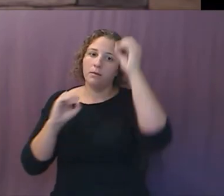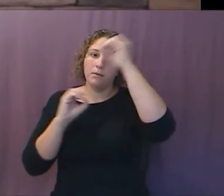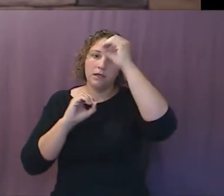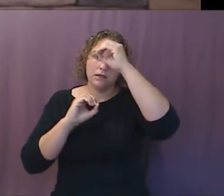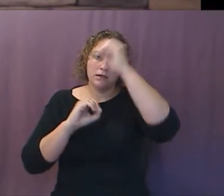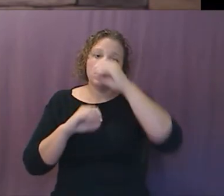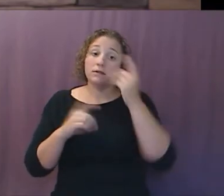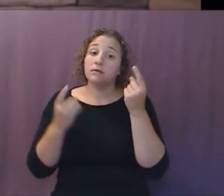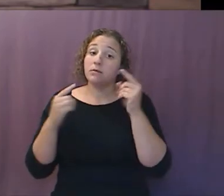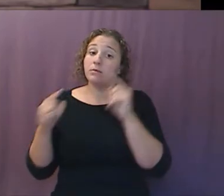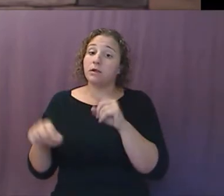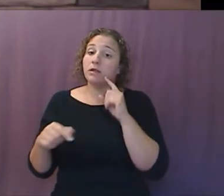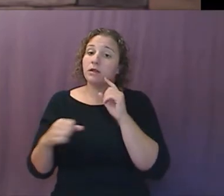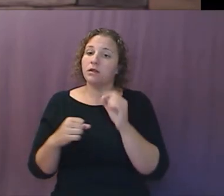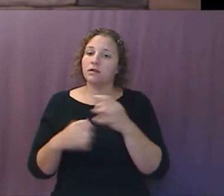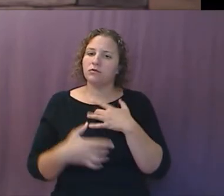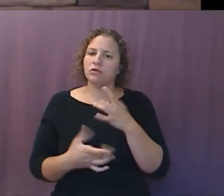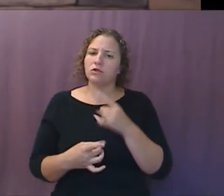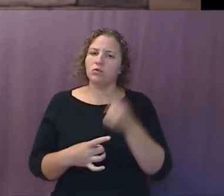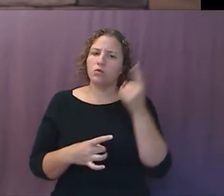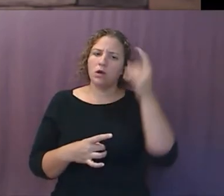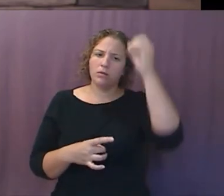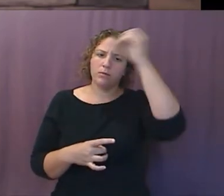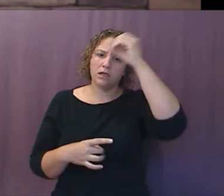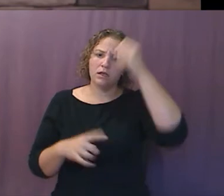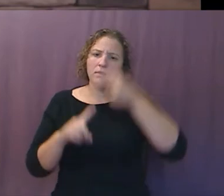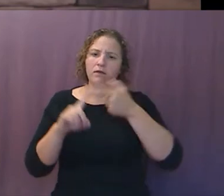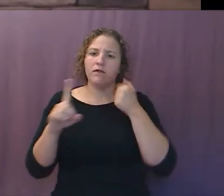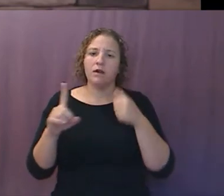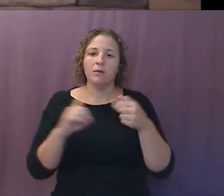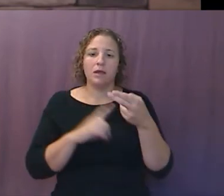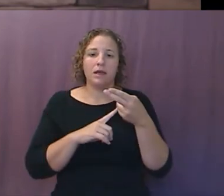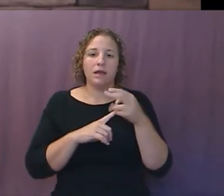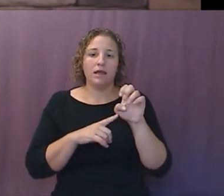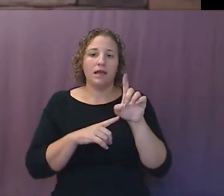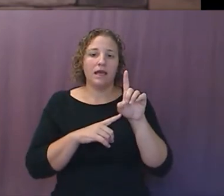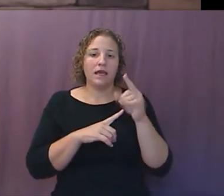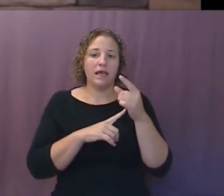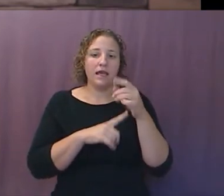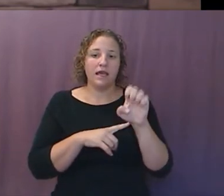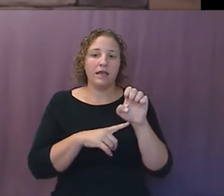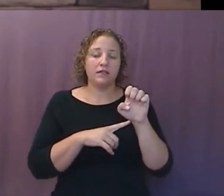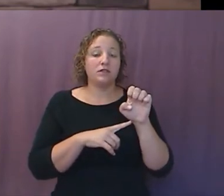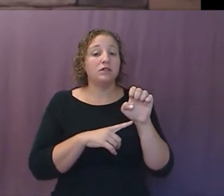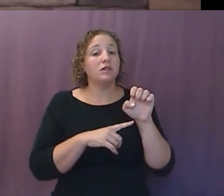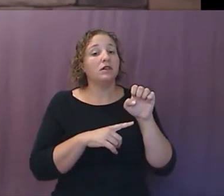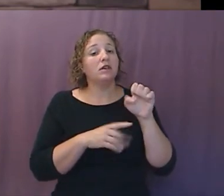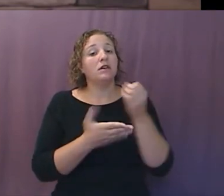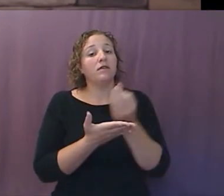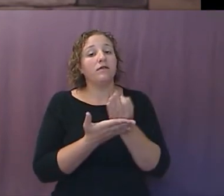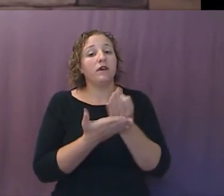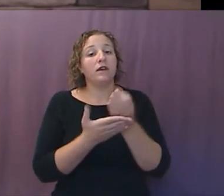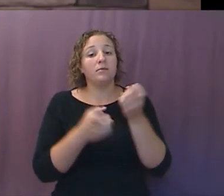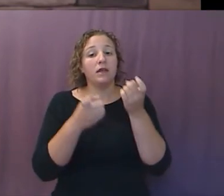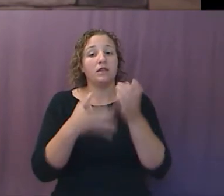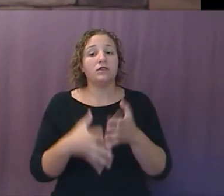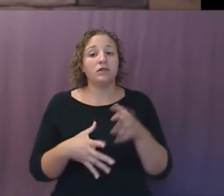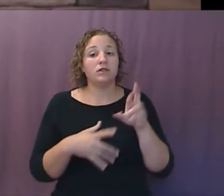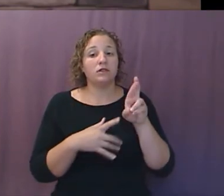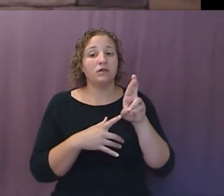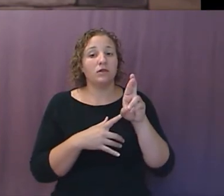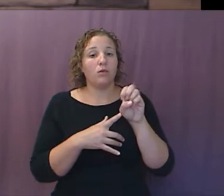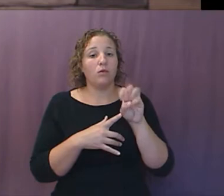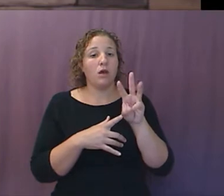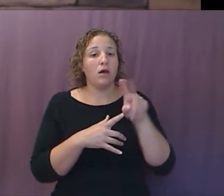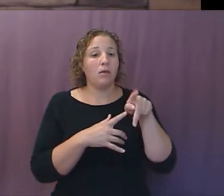Interestingly enough, one opinion that has come out from a hedge fund manager, his name is Raoul Paul, and there's always opinions back and forth. What's going